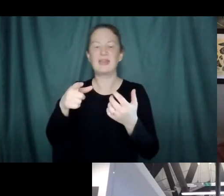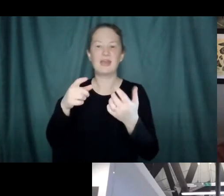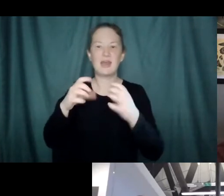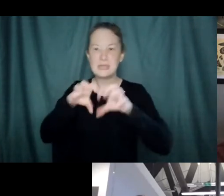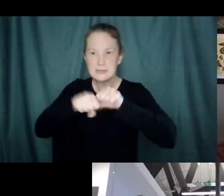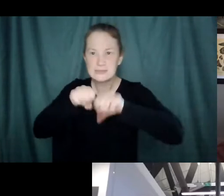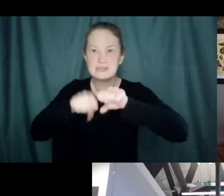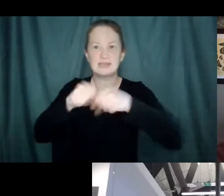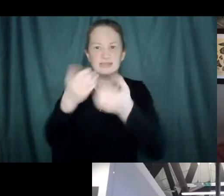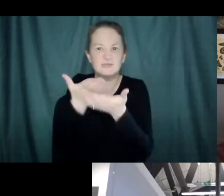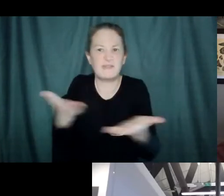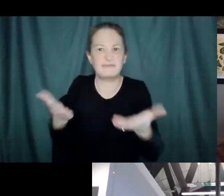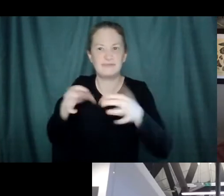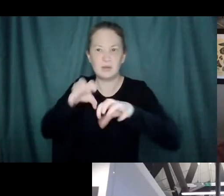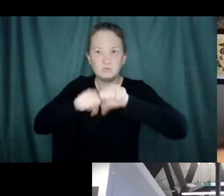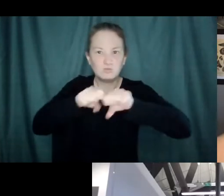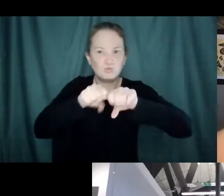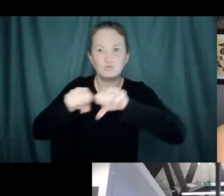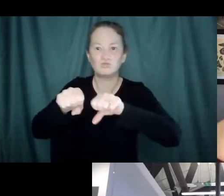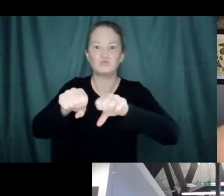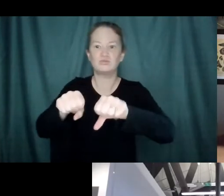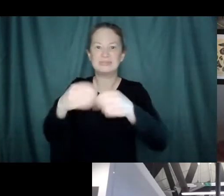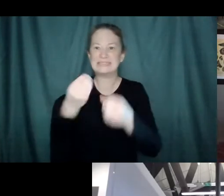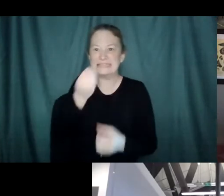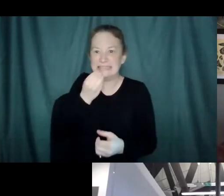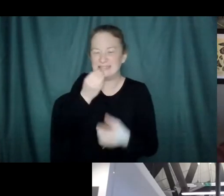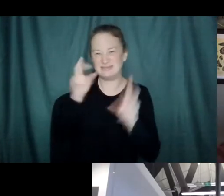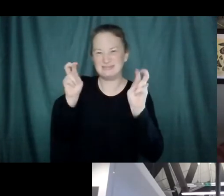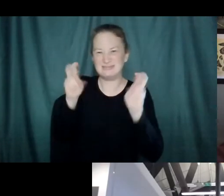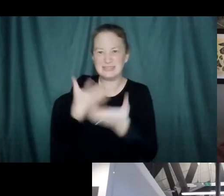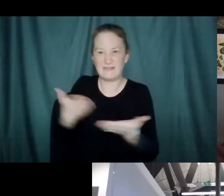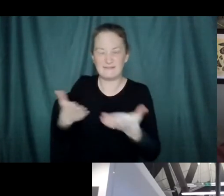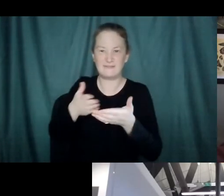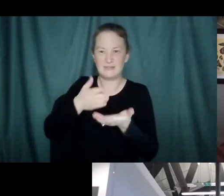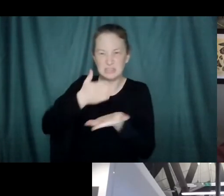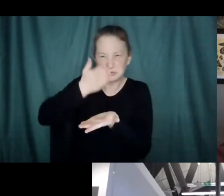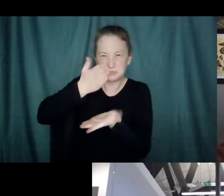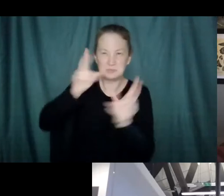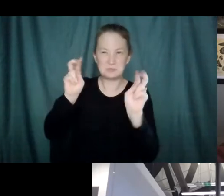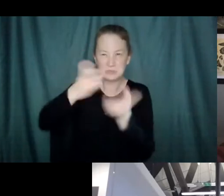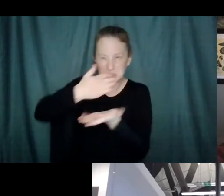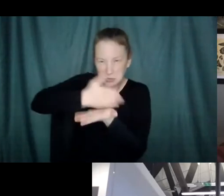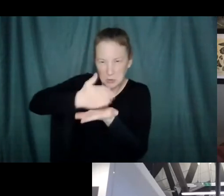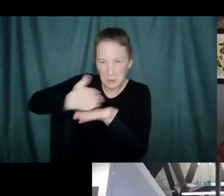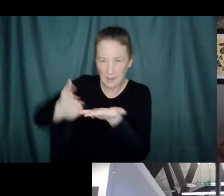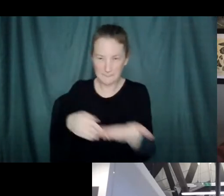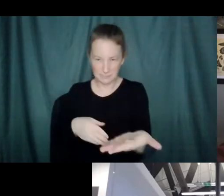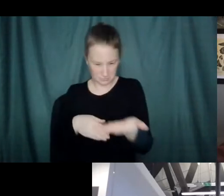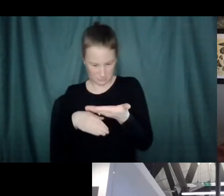They fall into that function. They generally eat stuff, chop it up, and show it on their surface,